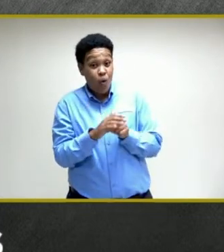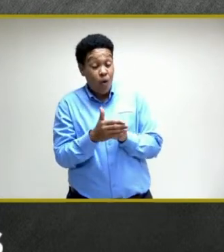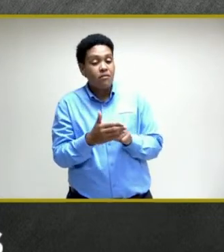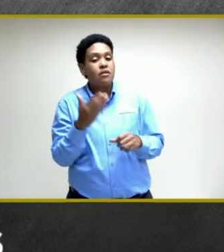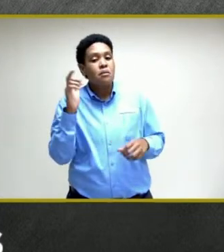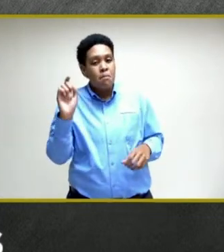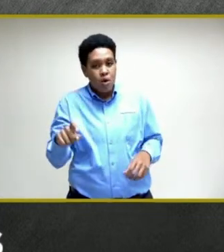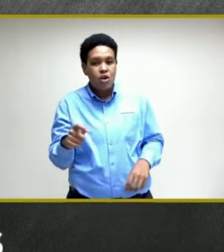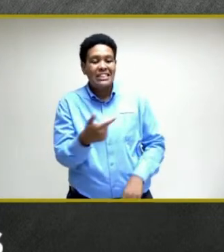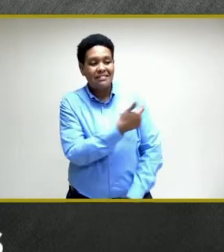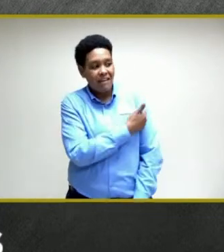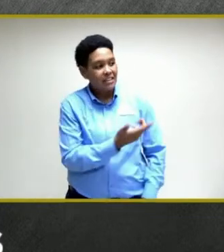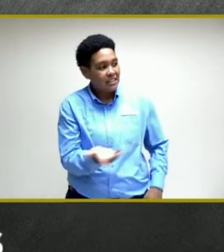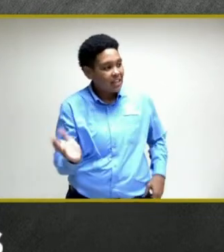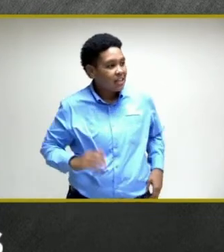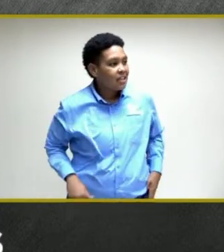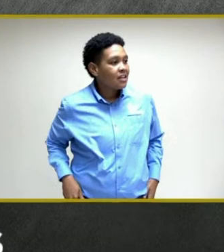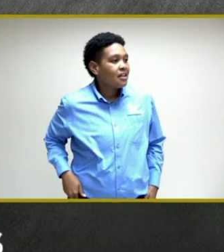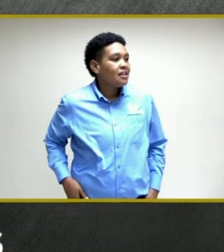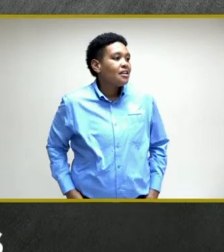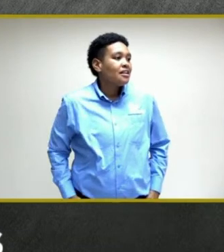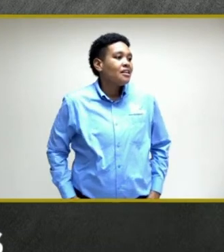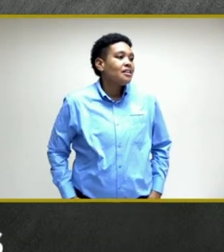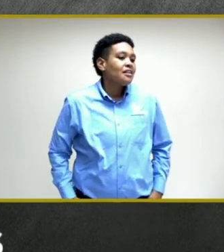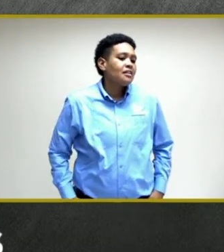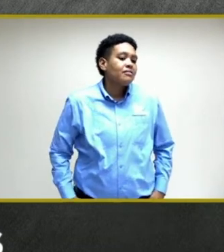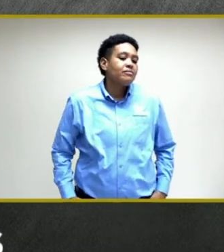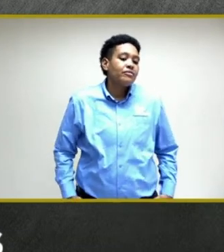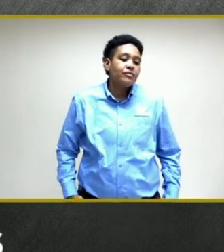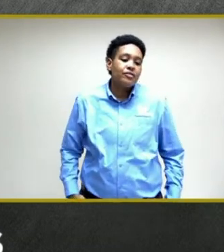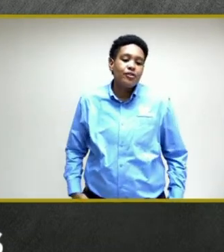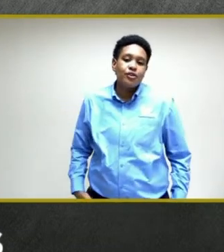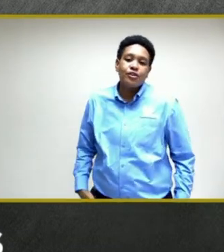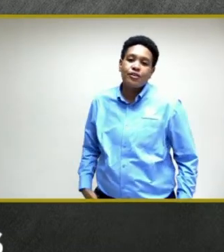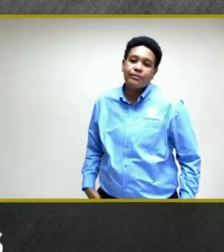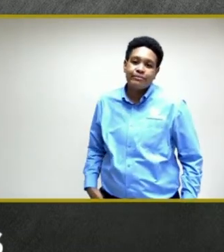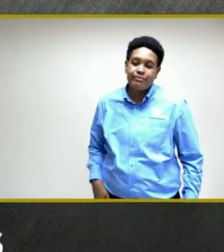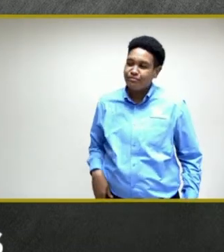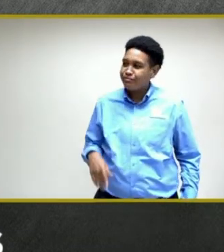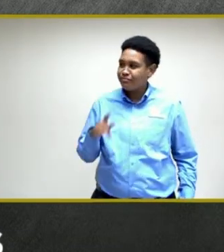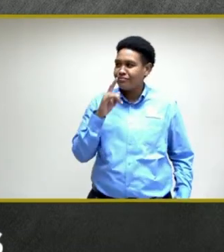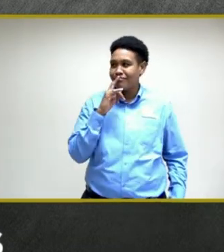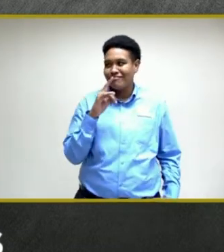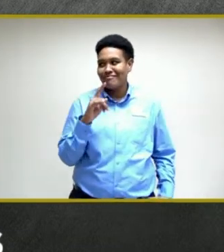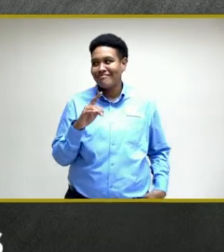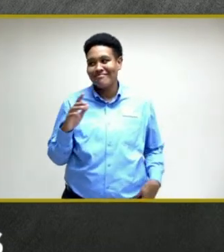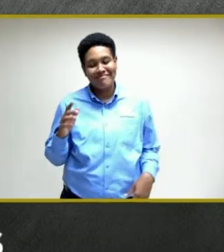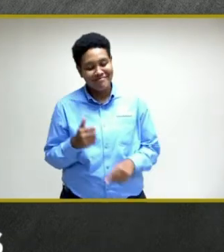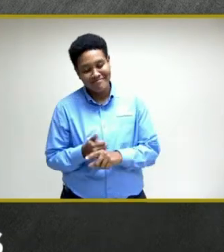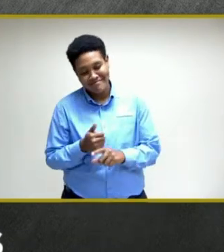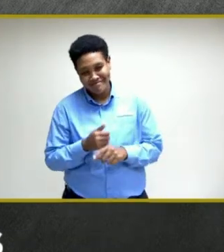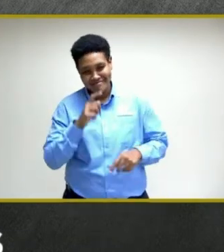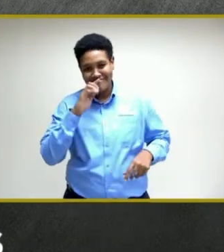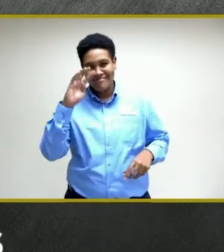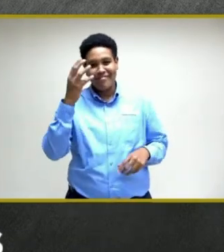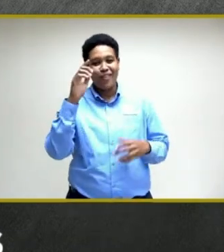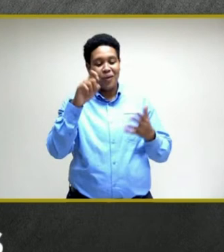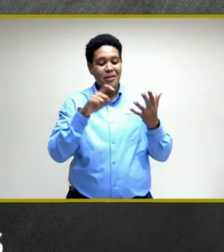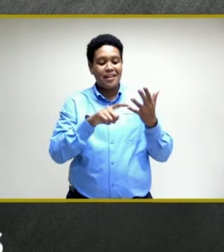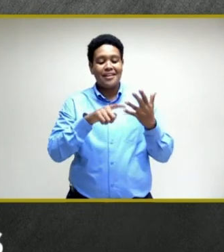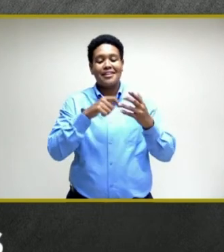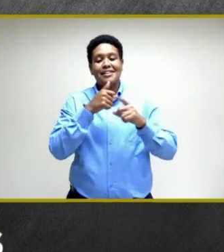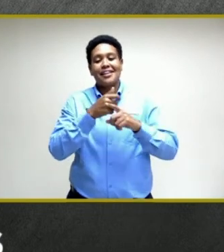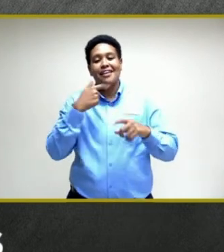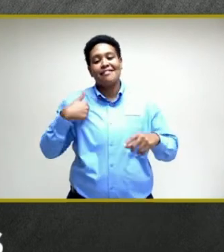vaccinated? And the second question, one that is very popular on the ground, among my readers, is in regards to,